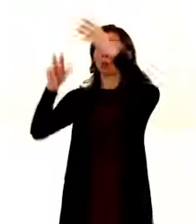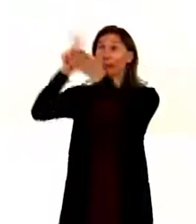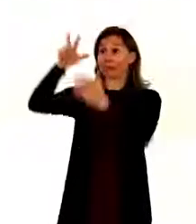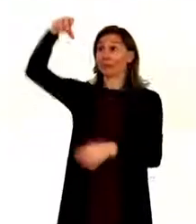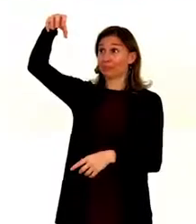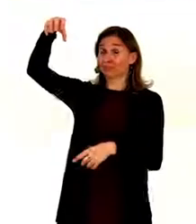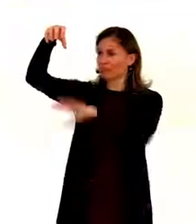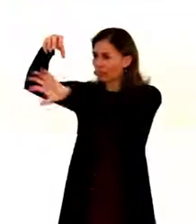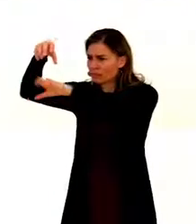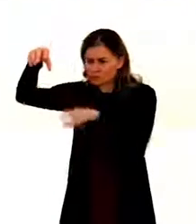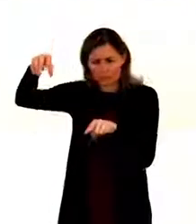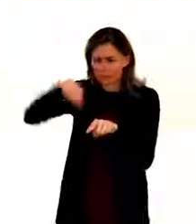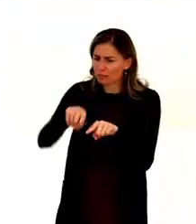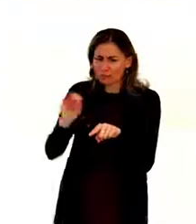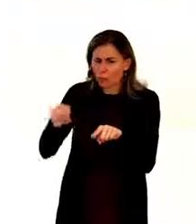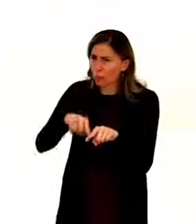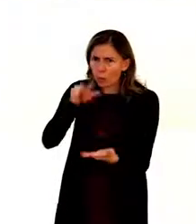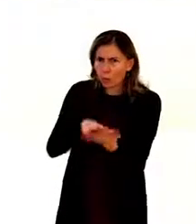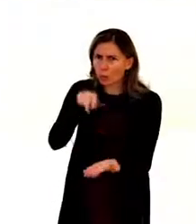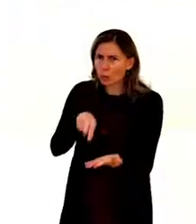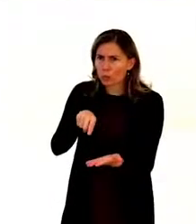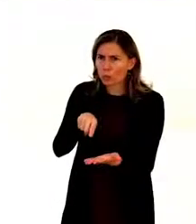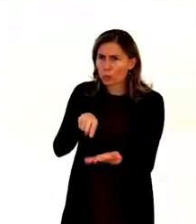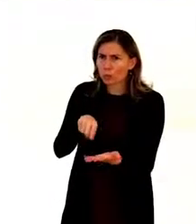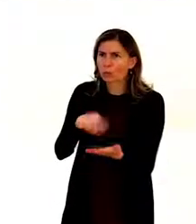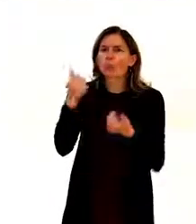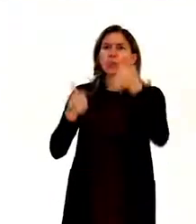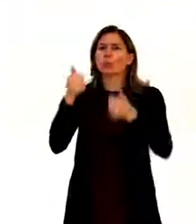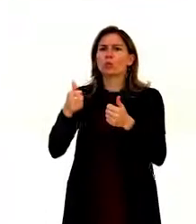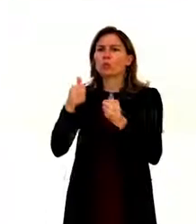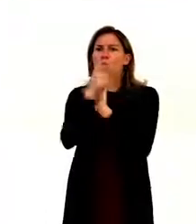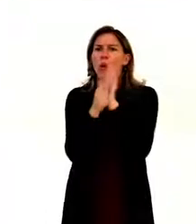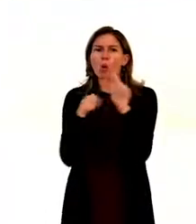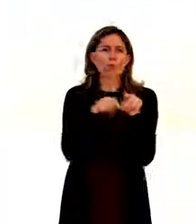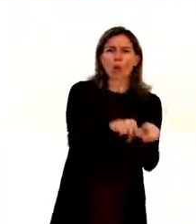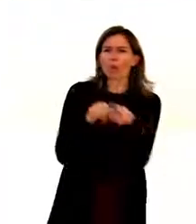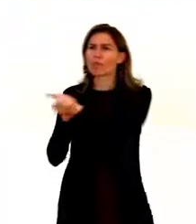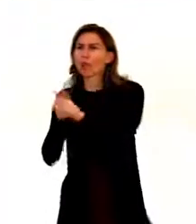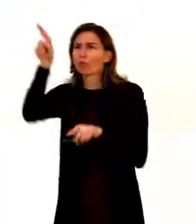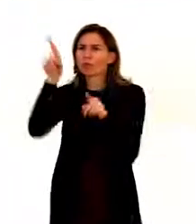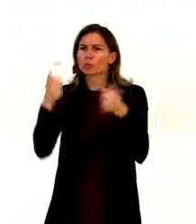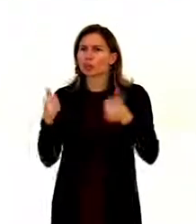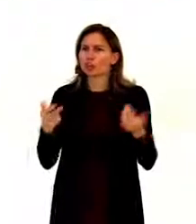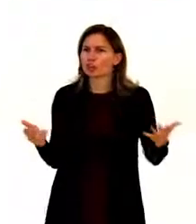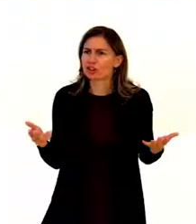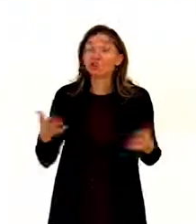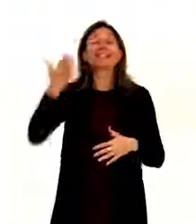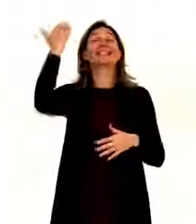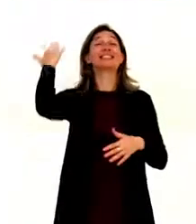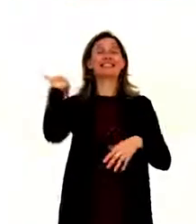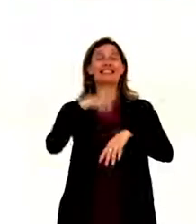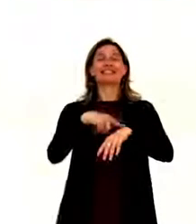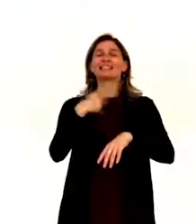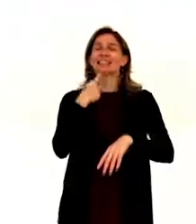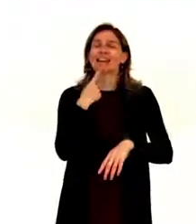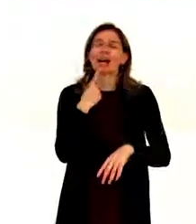not ratified at that point, what Do you apply? What do you apply? And at that point, it was said, now it's something that only